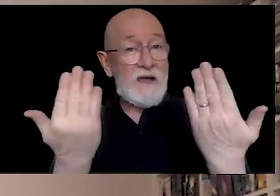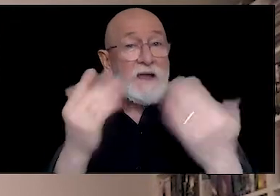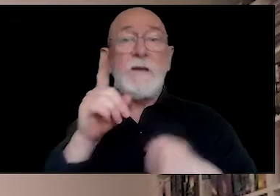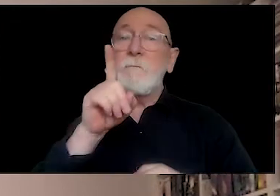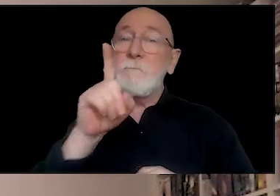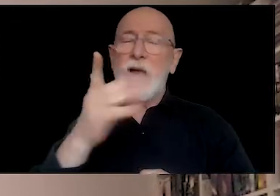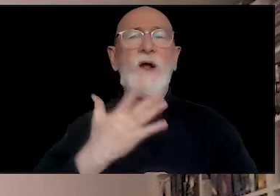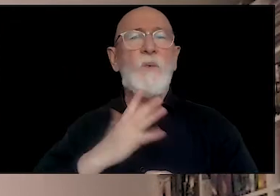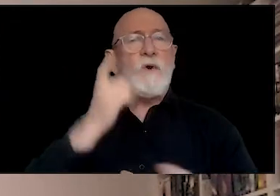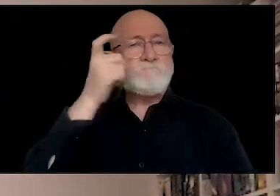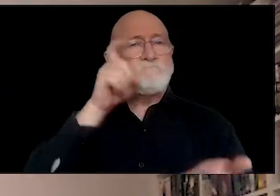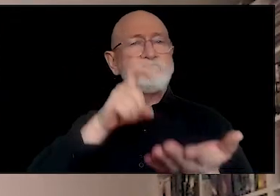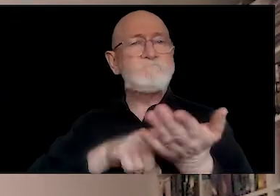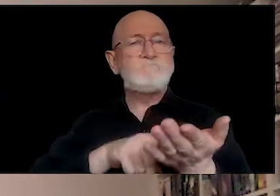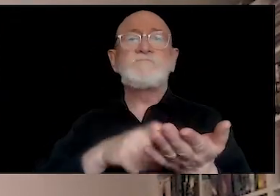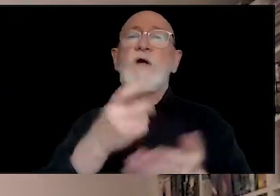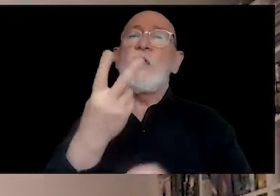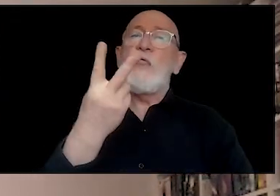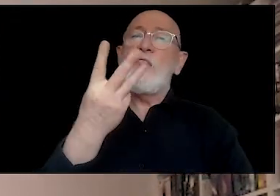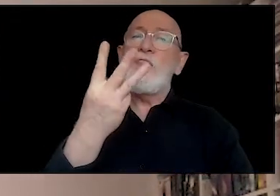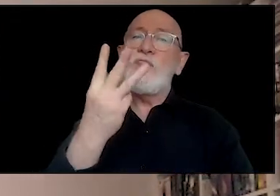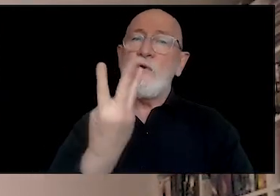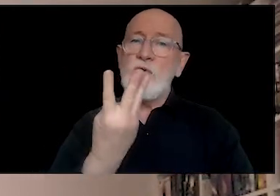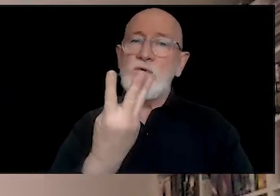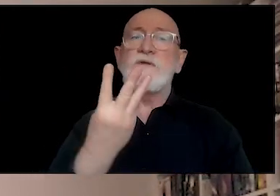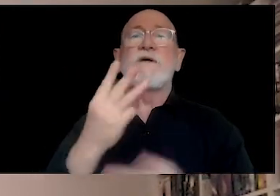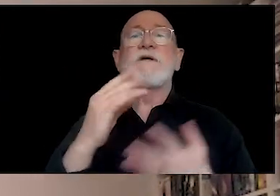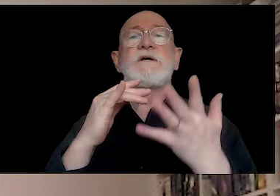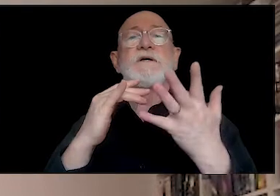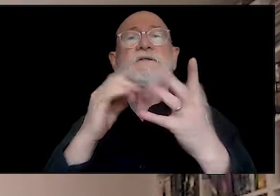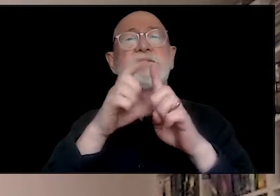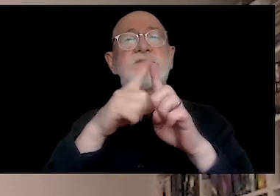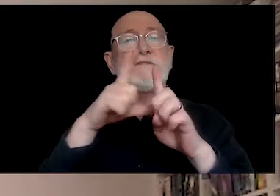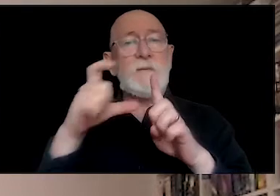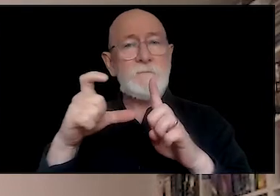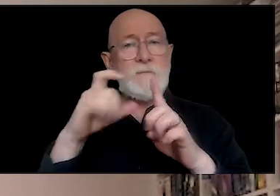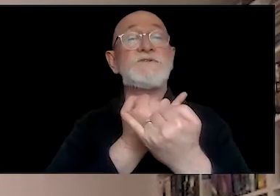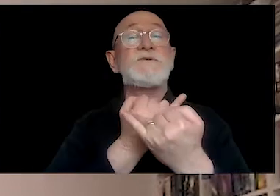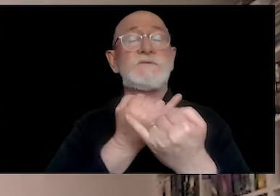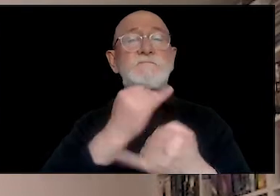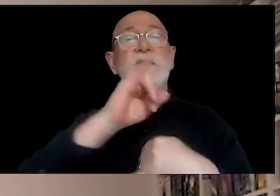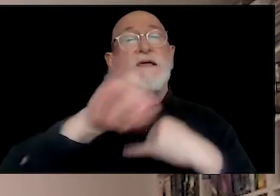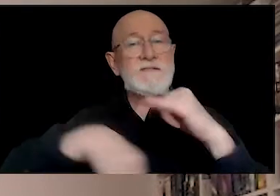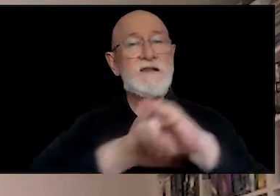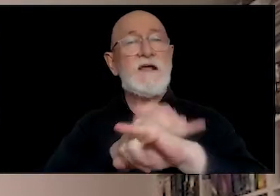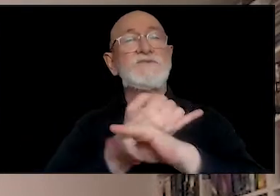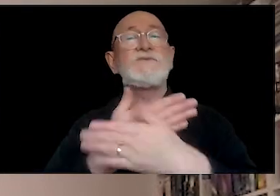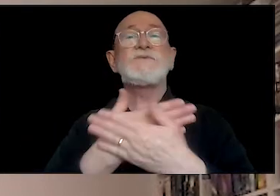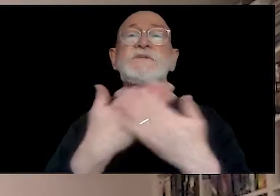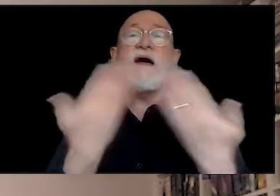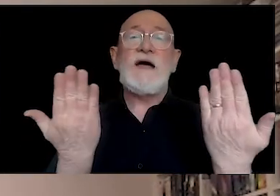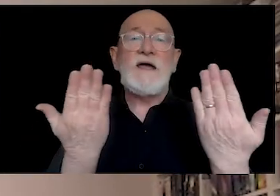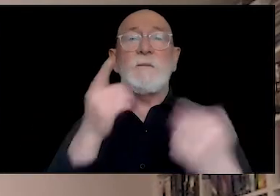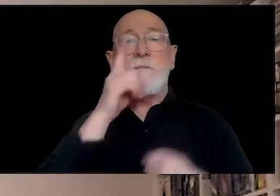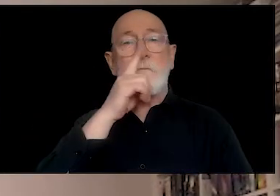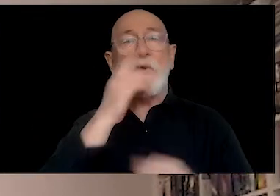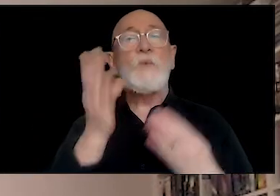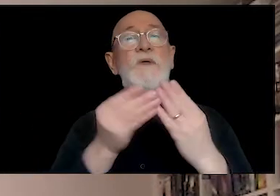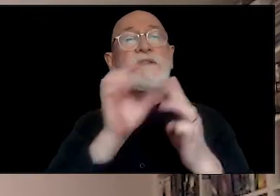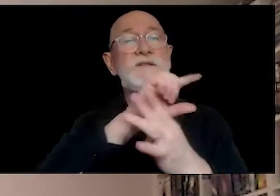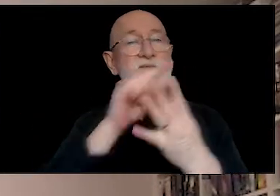a Disability. This is a United Nations Observed Day and is celebrated by many all over the world.